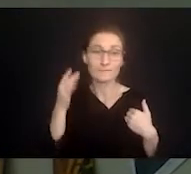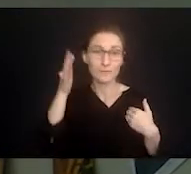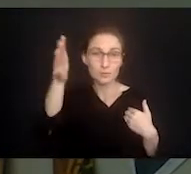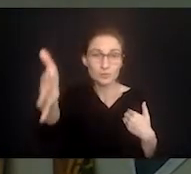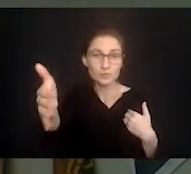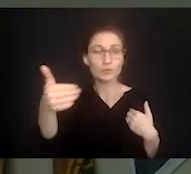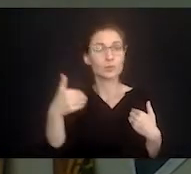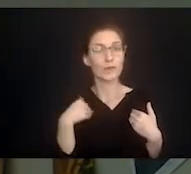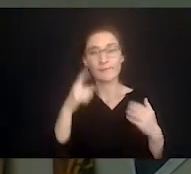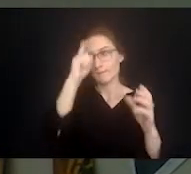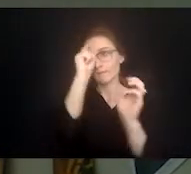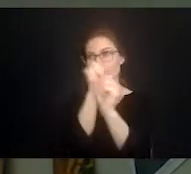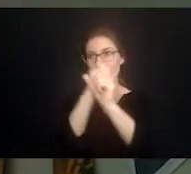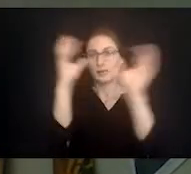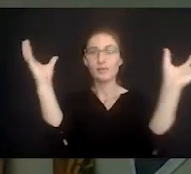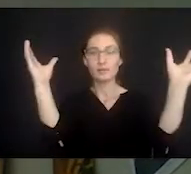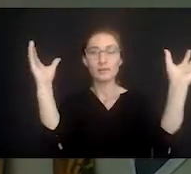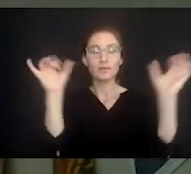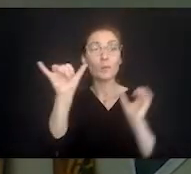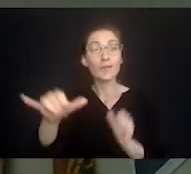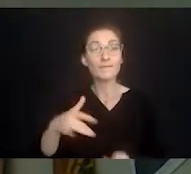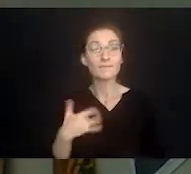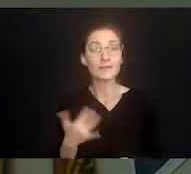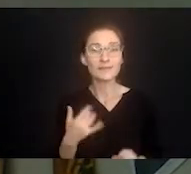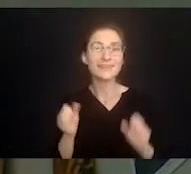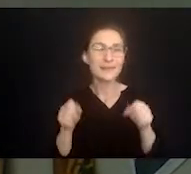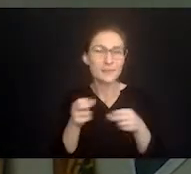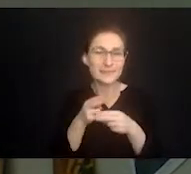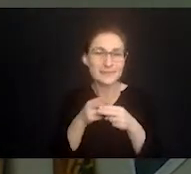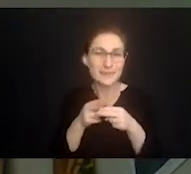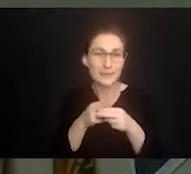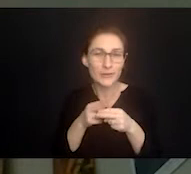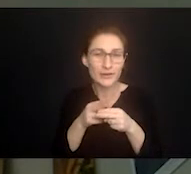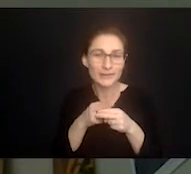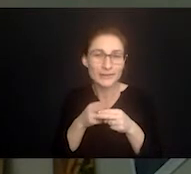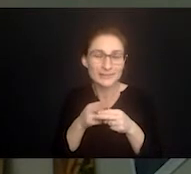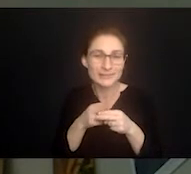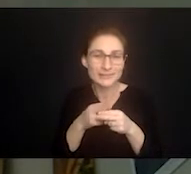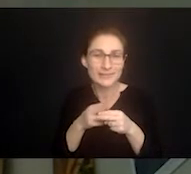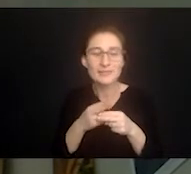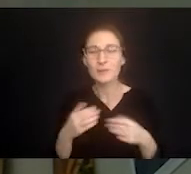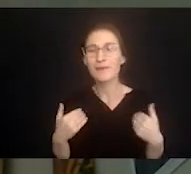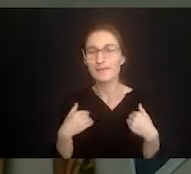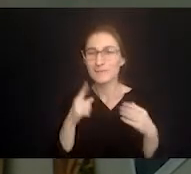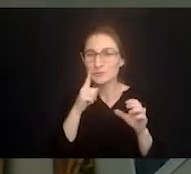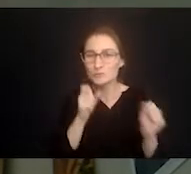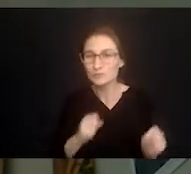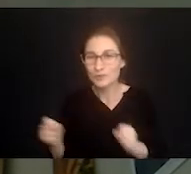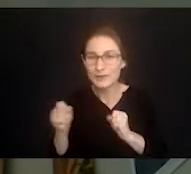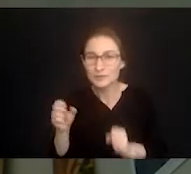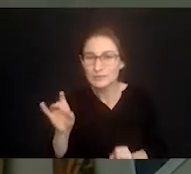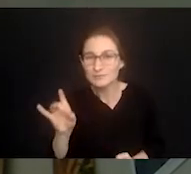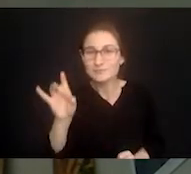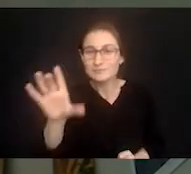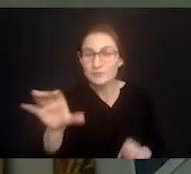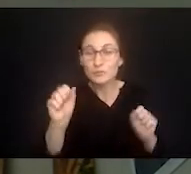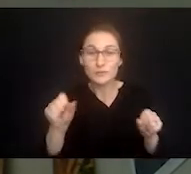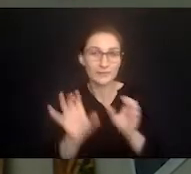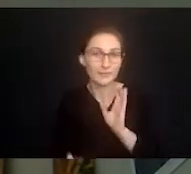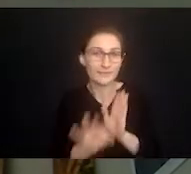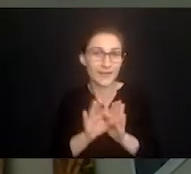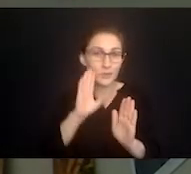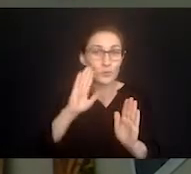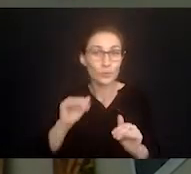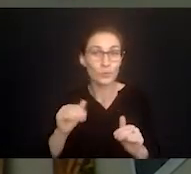that those feelings can be can be temporary. know, take that and try employ some of these strategies to